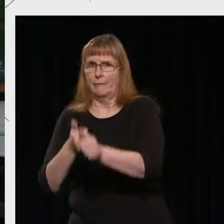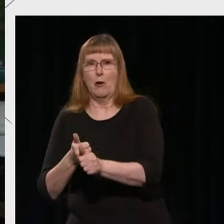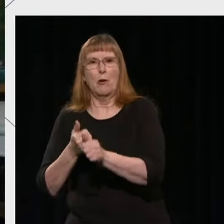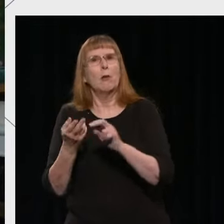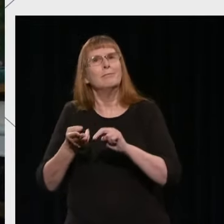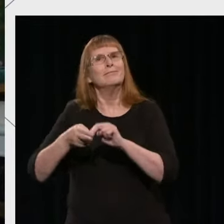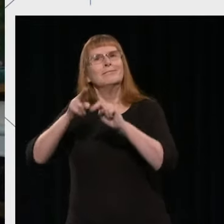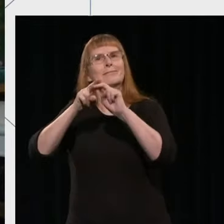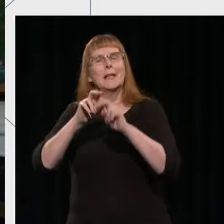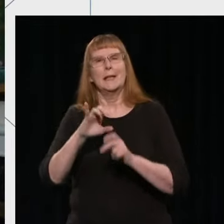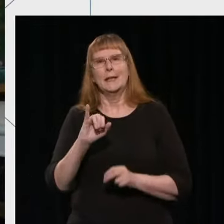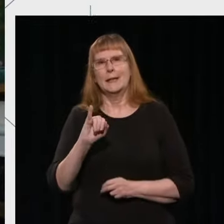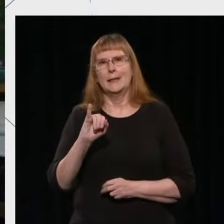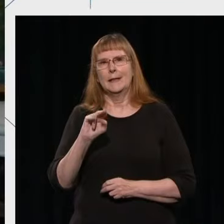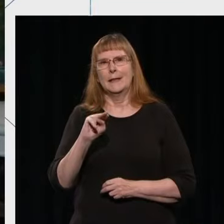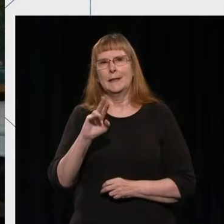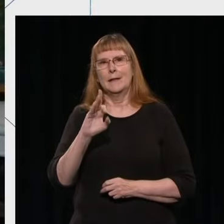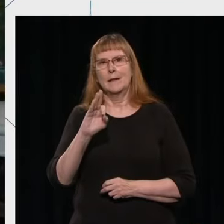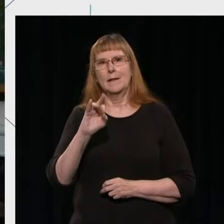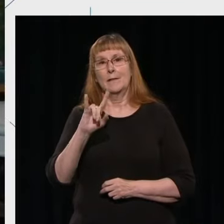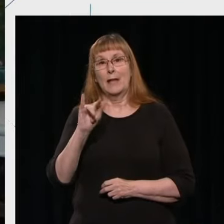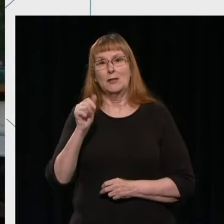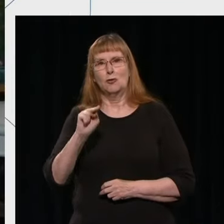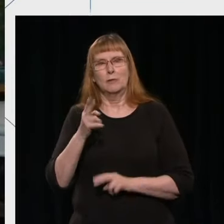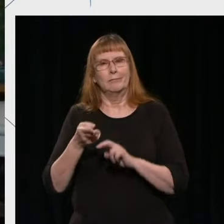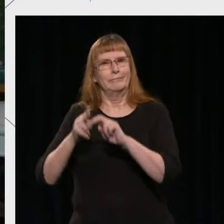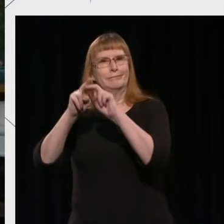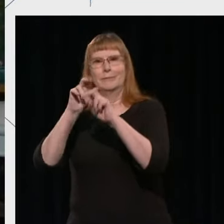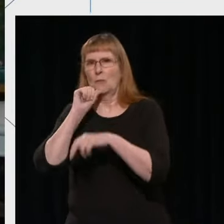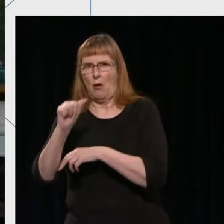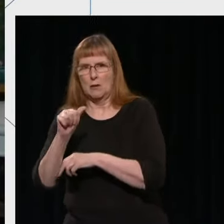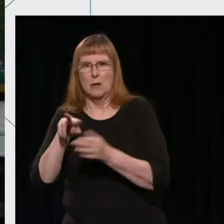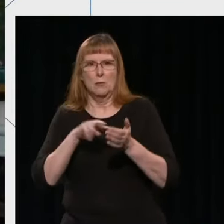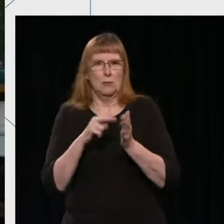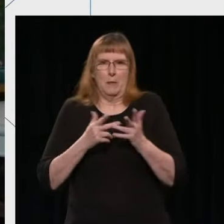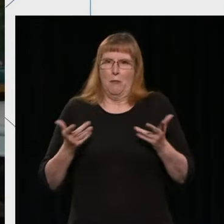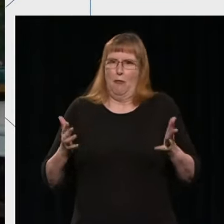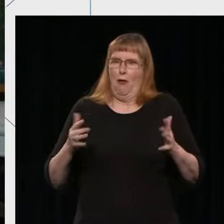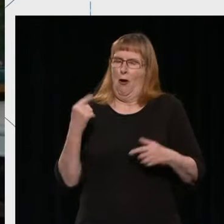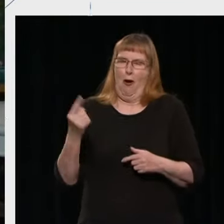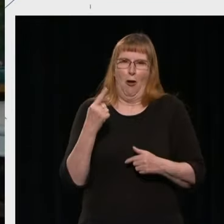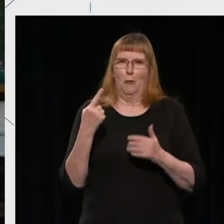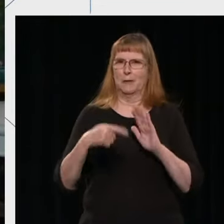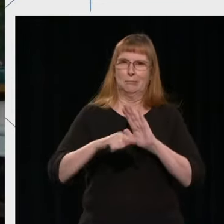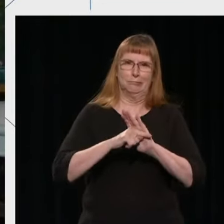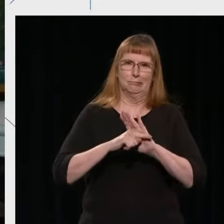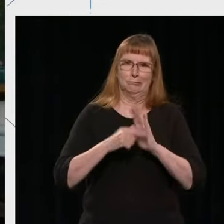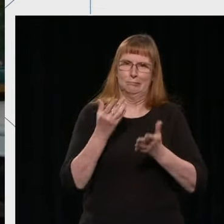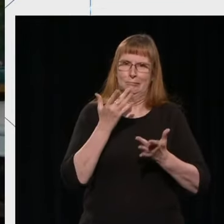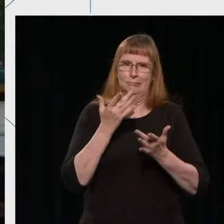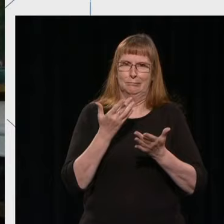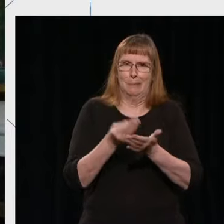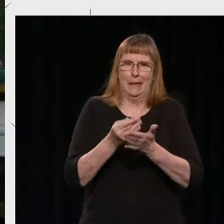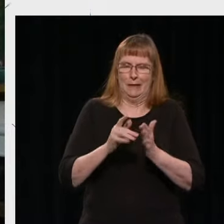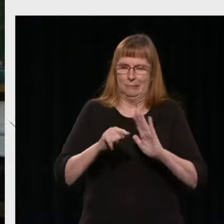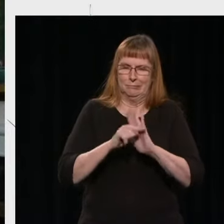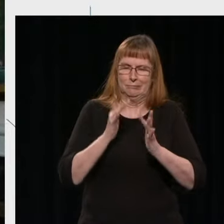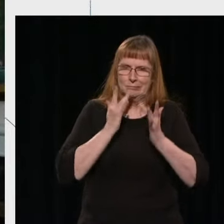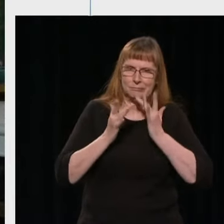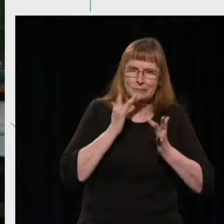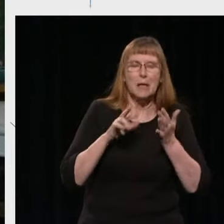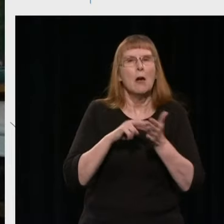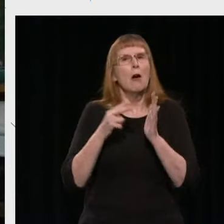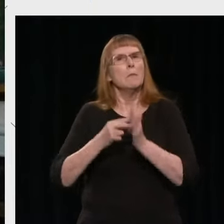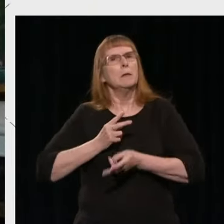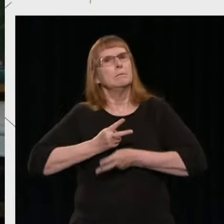year, we're in a negative position, COVID aside. And we have to manage our operations responsibly to